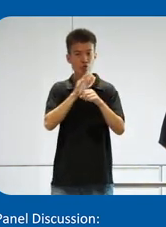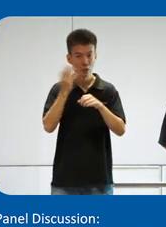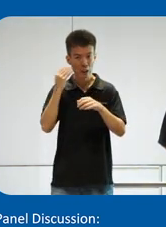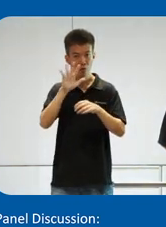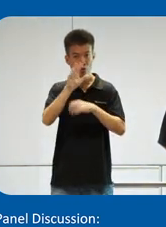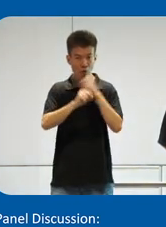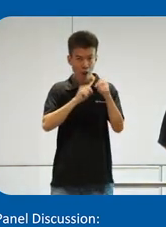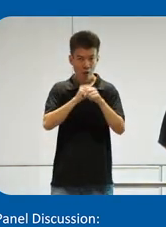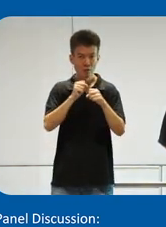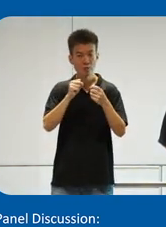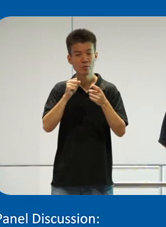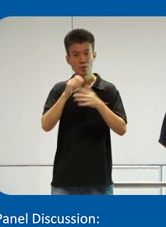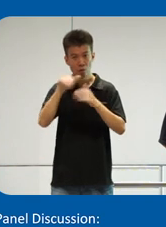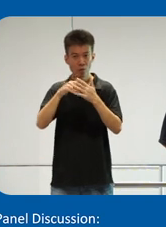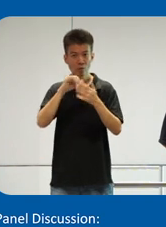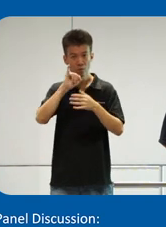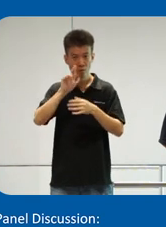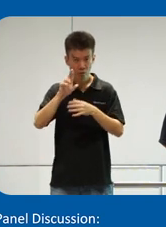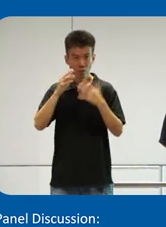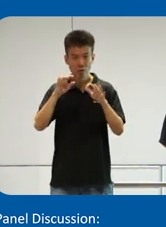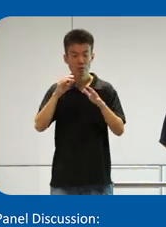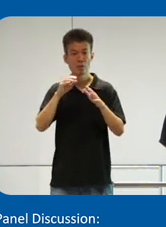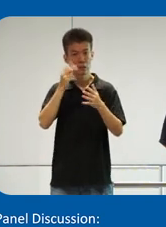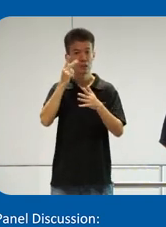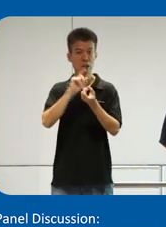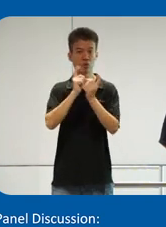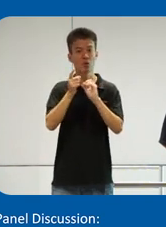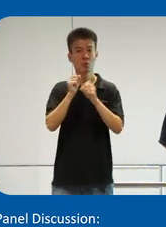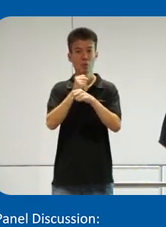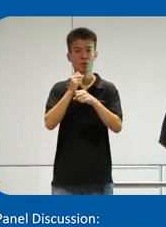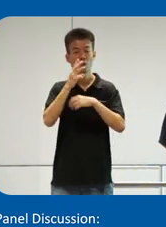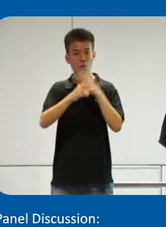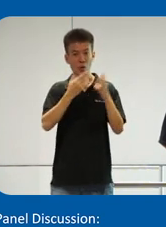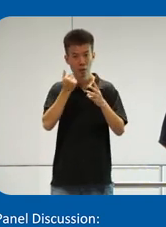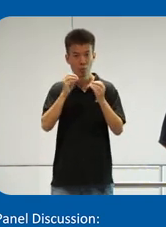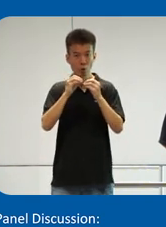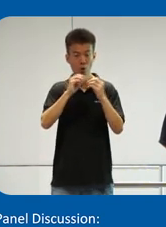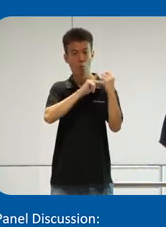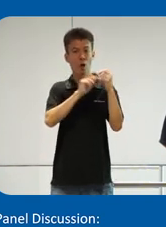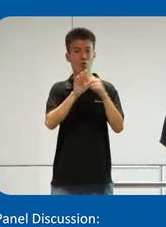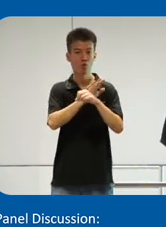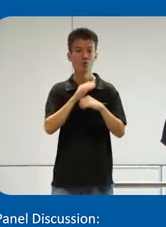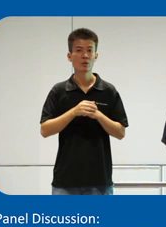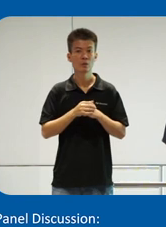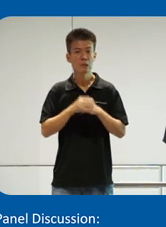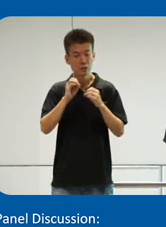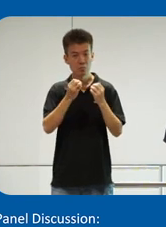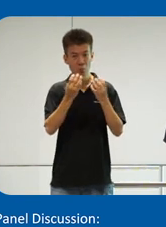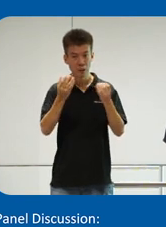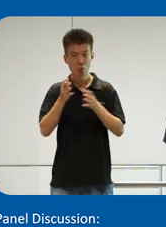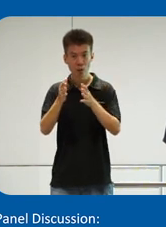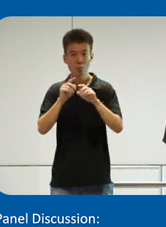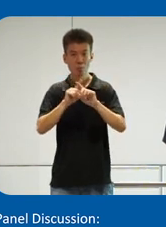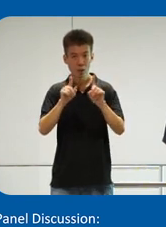five years with the advent of IR. We have seen changes that have made the world better, more powerful, people, you know, in many ways.